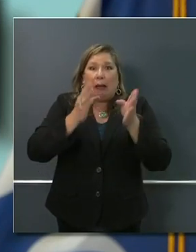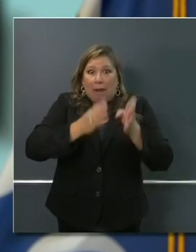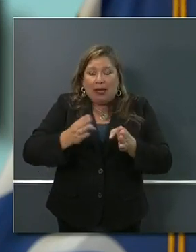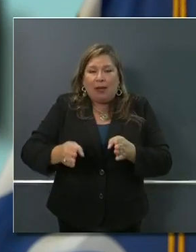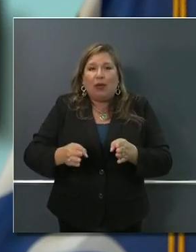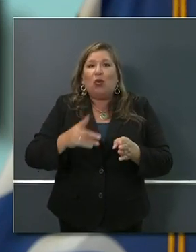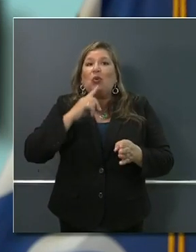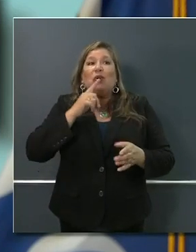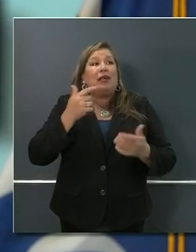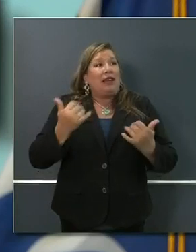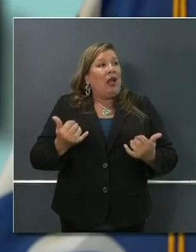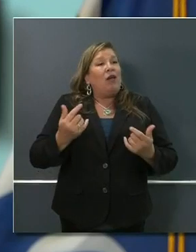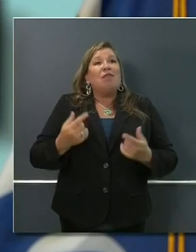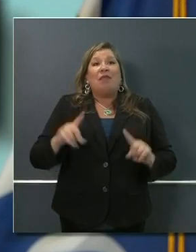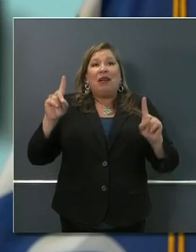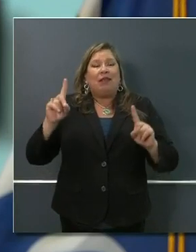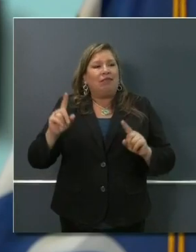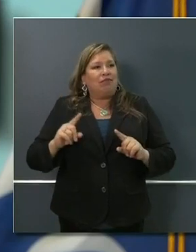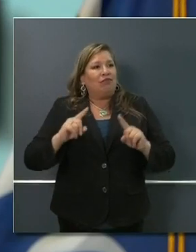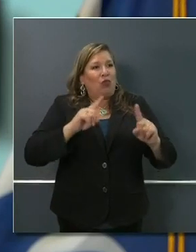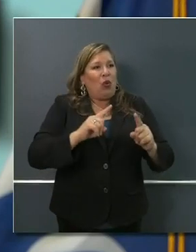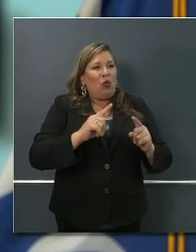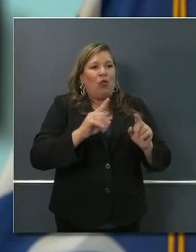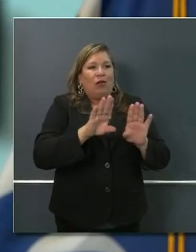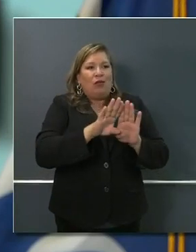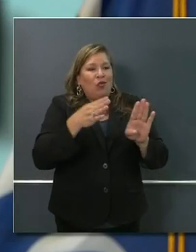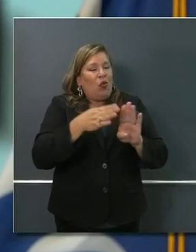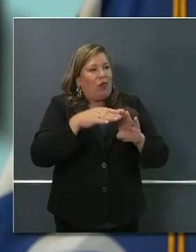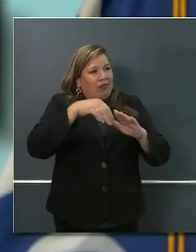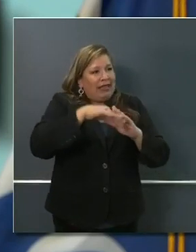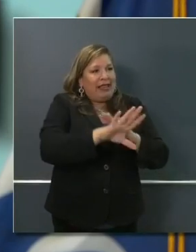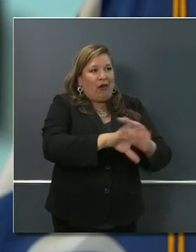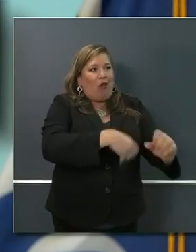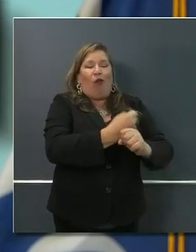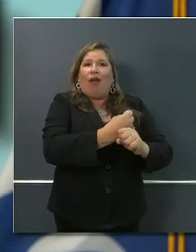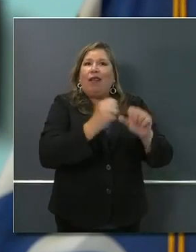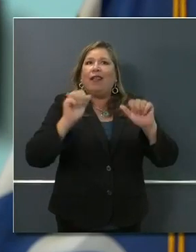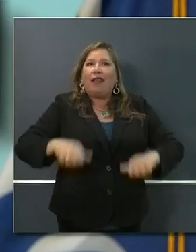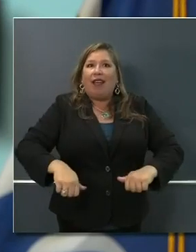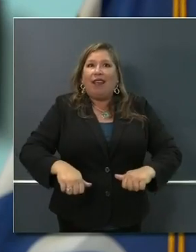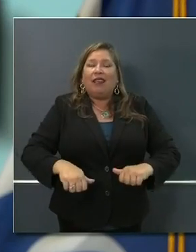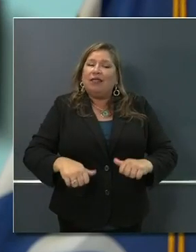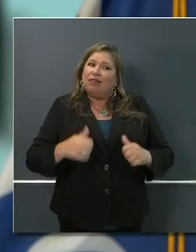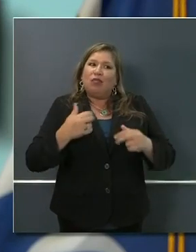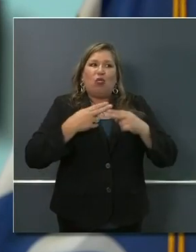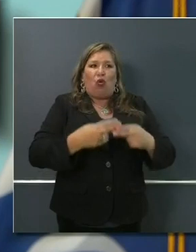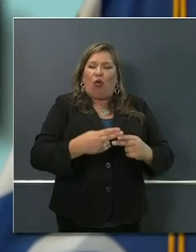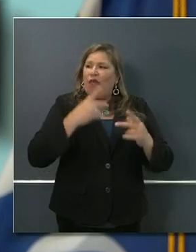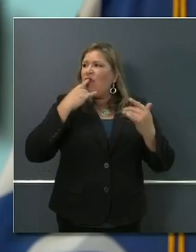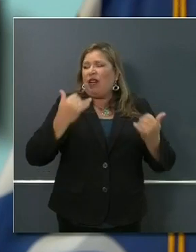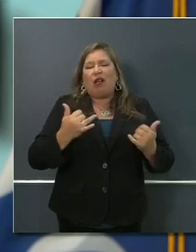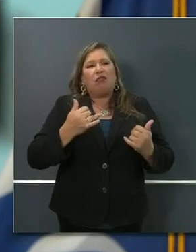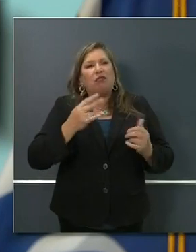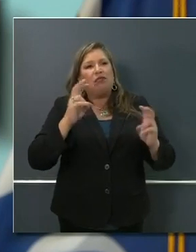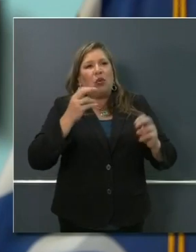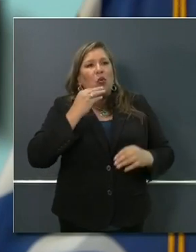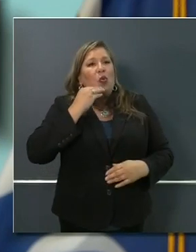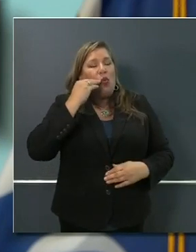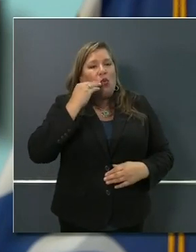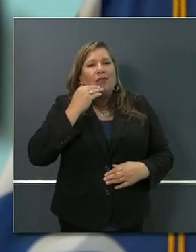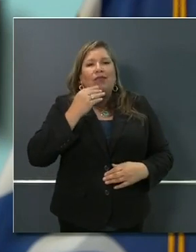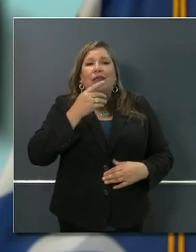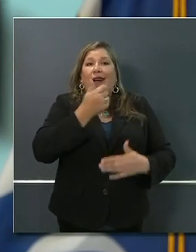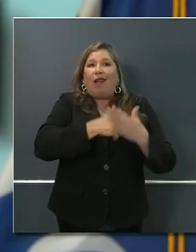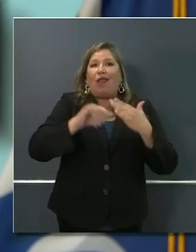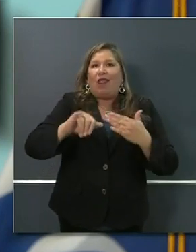dignity of a key lock and a door in a place, at least for the moment, to call home because of Project Roomkey. And I just